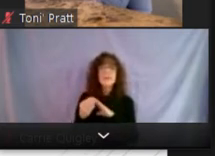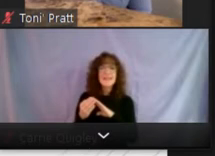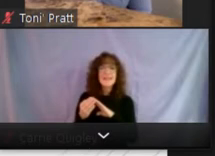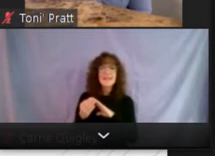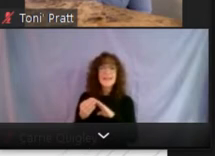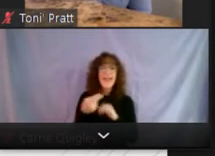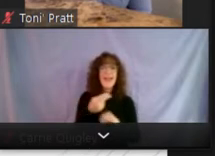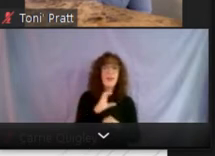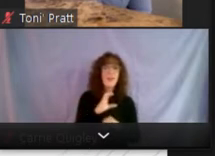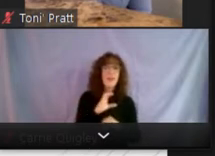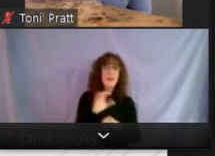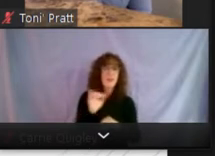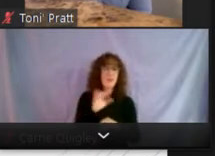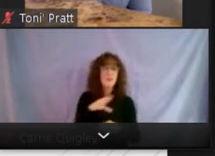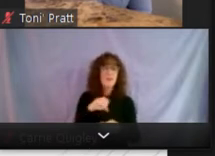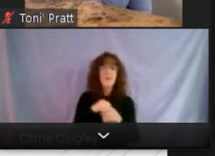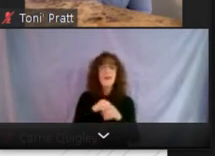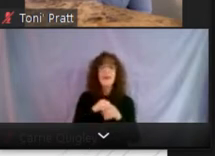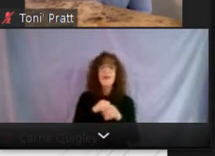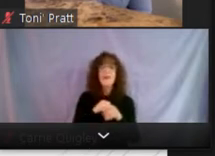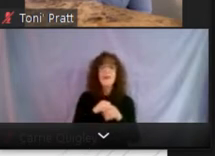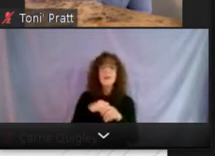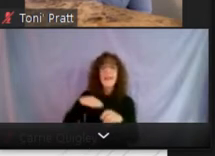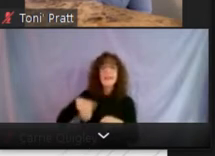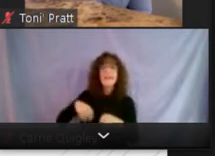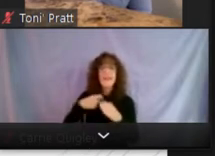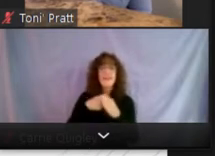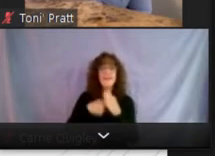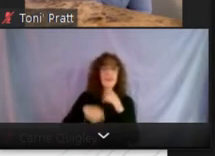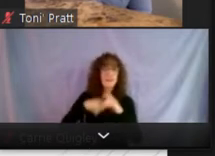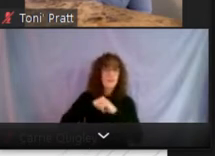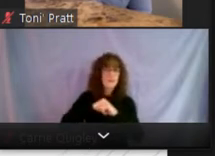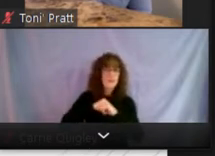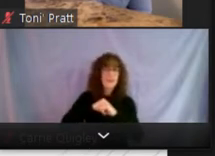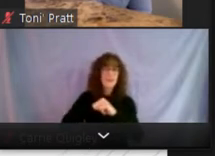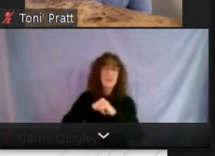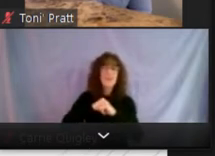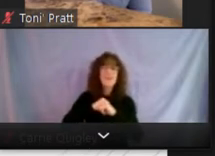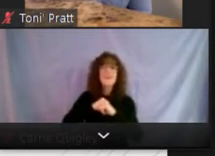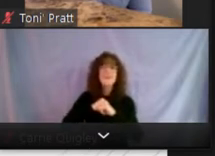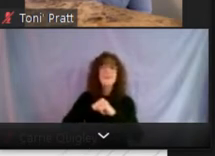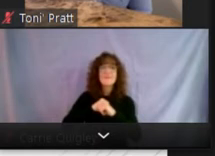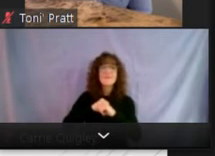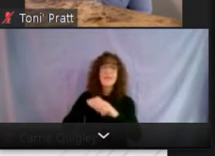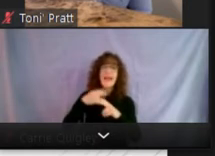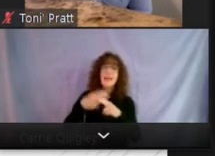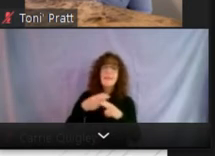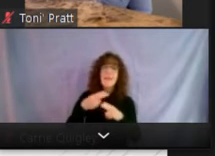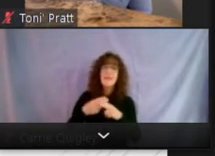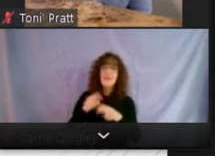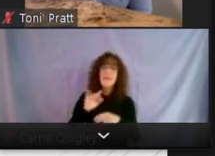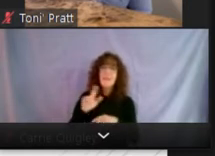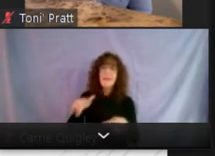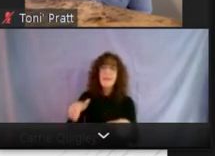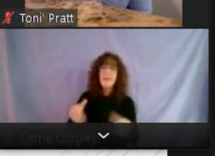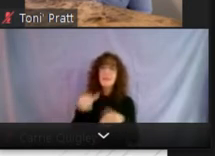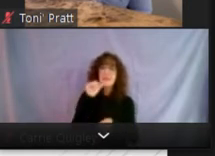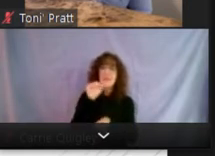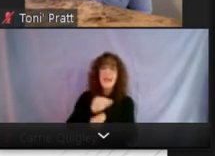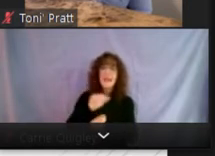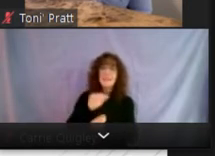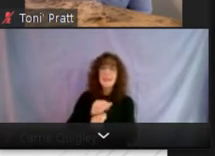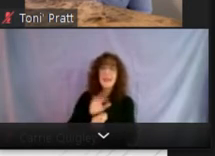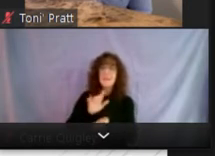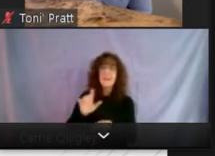County's also include, um, late fee protection. The, I've mentioned, uh, the bill introduced last night, bill